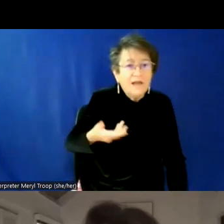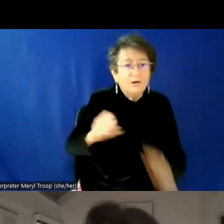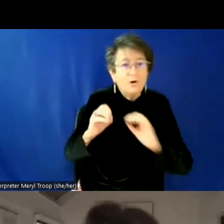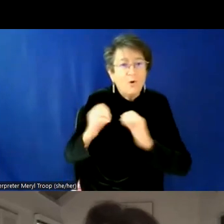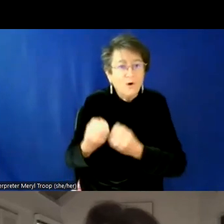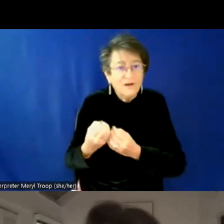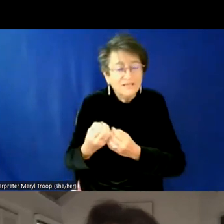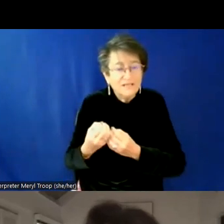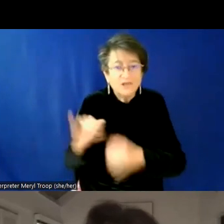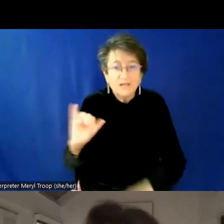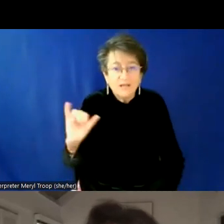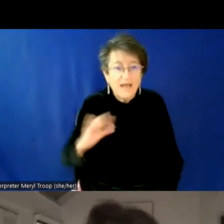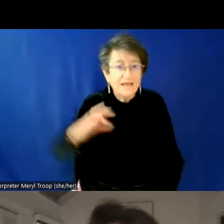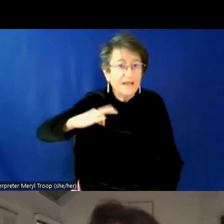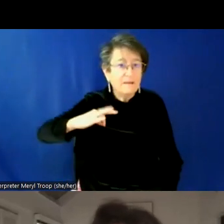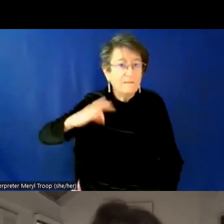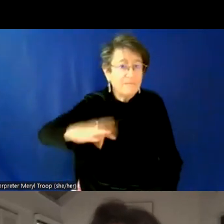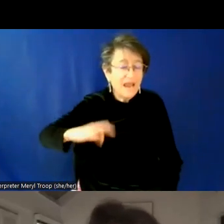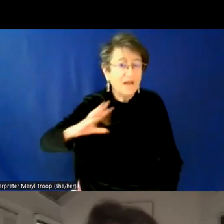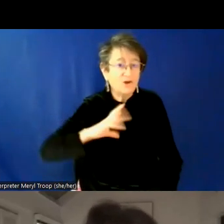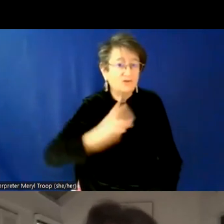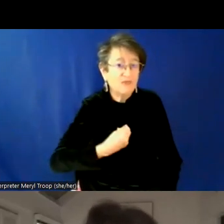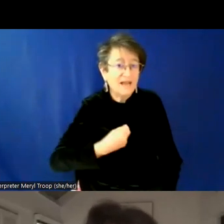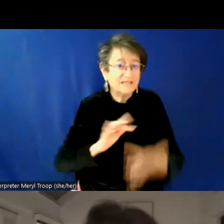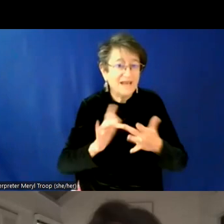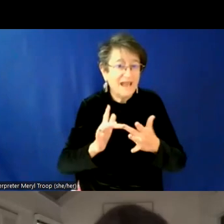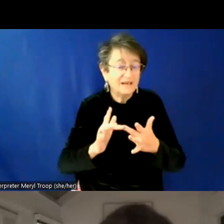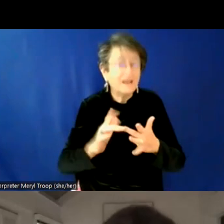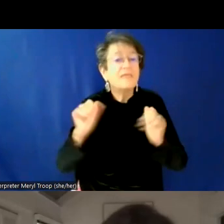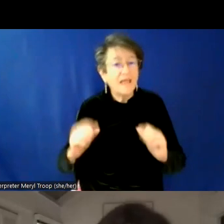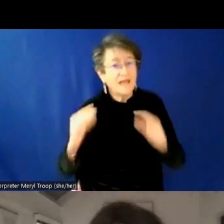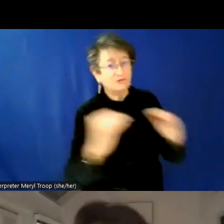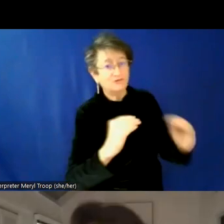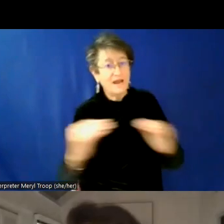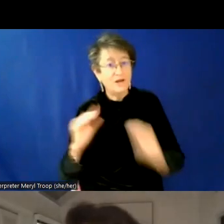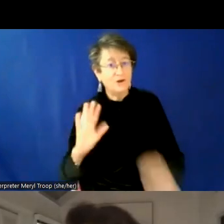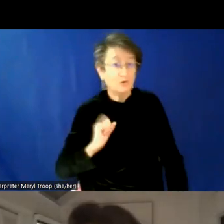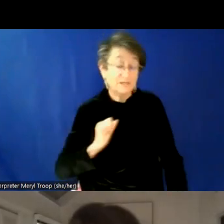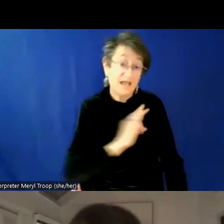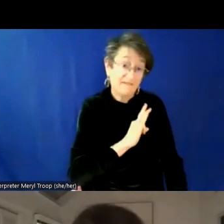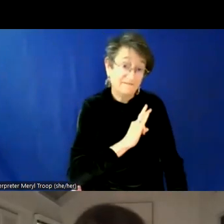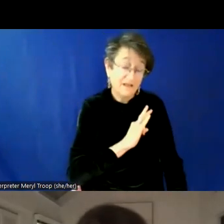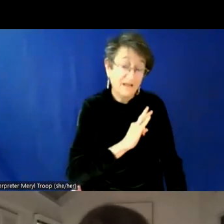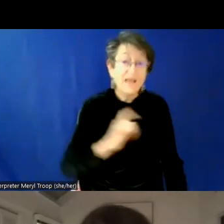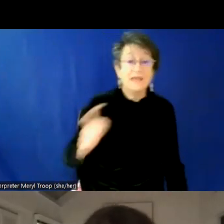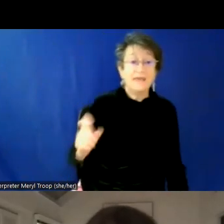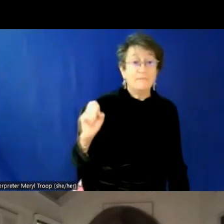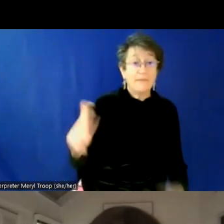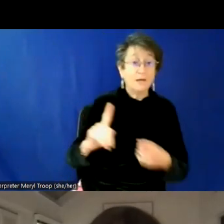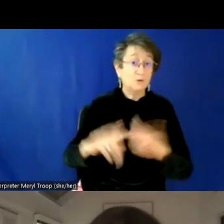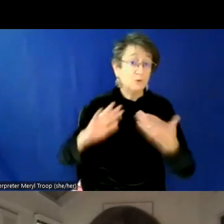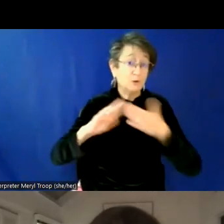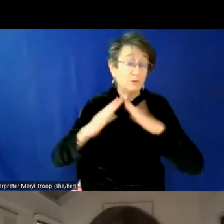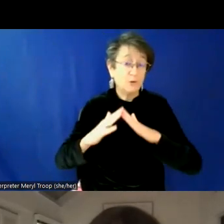Transnet to train your staff, um, um, you know, uh, give back to the community. Uh, Maine Transnet does amazing, amazing